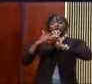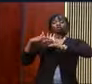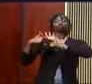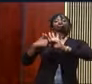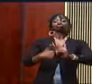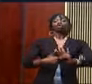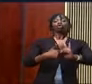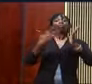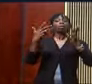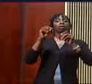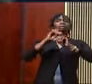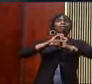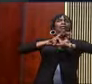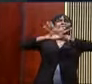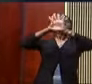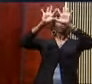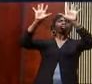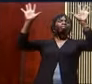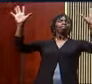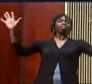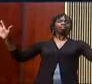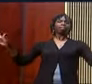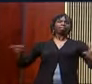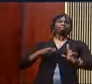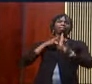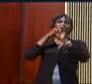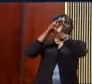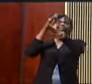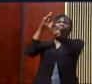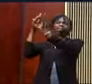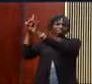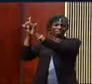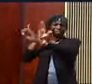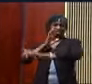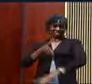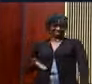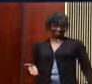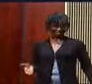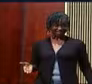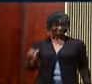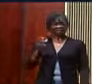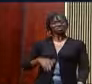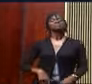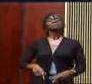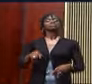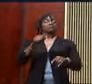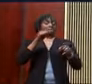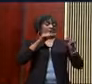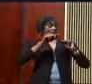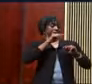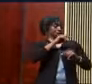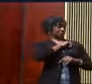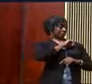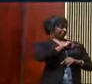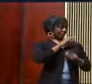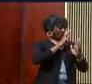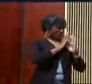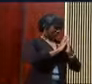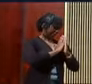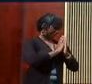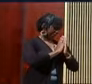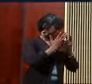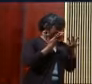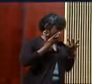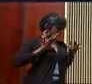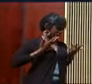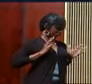in the big picture. Look what Nehemiah says. Nehemiah says as he closes the prayer, God, I've got to go deal with this man, the king.